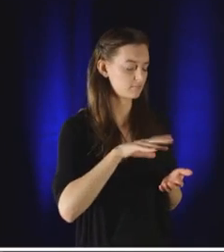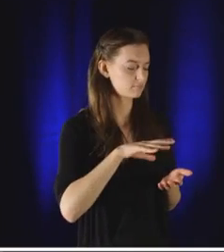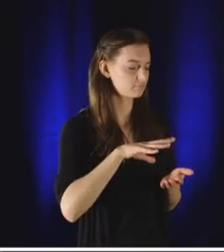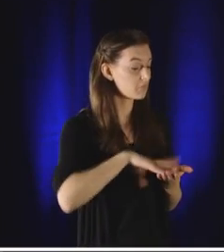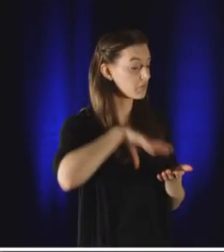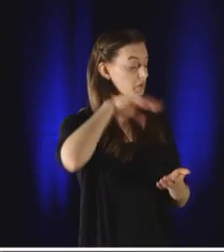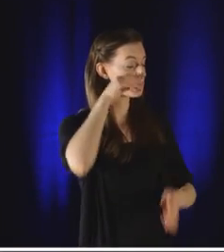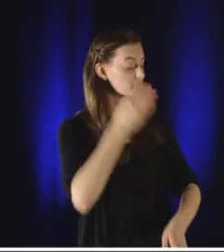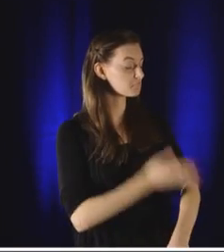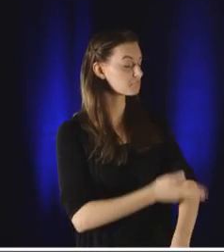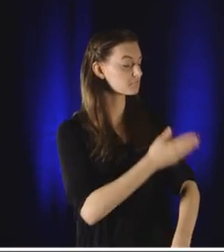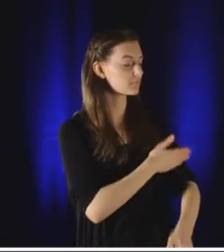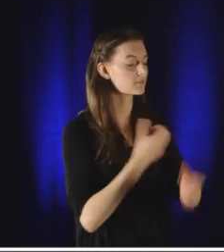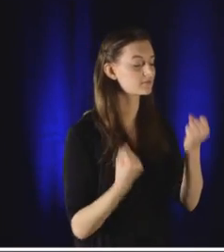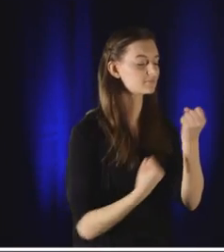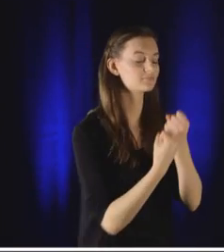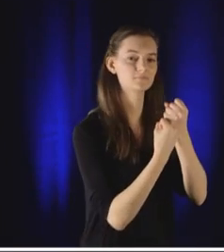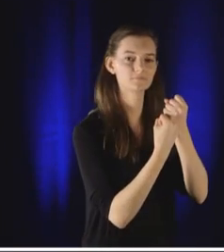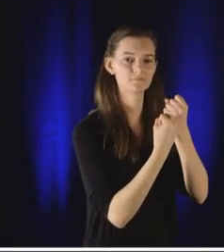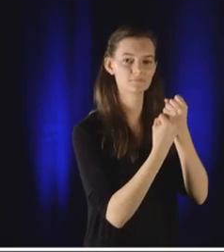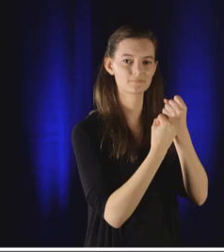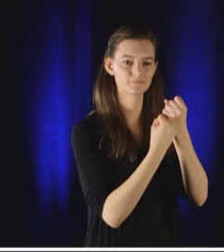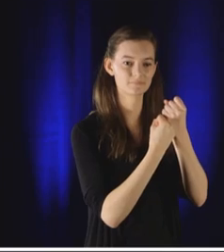then we can learn to support it.